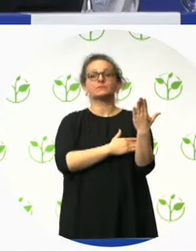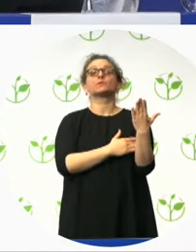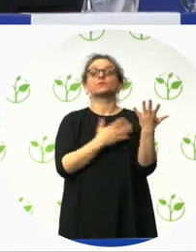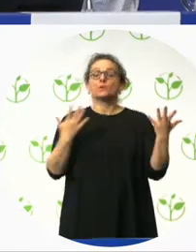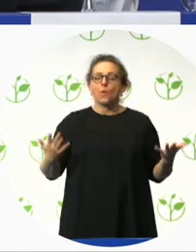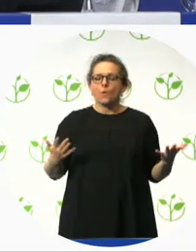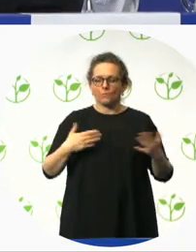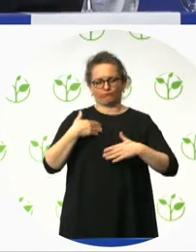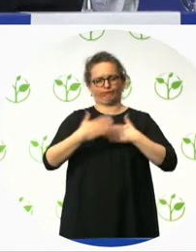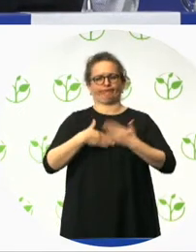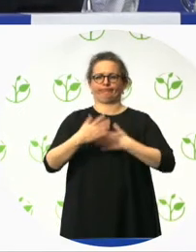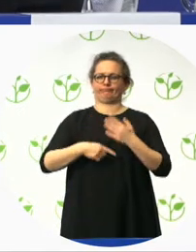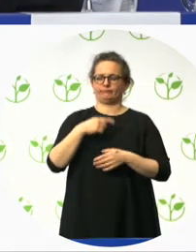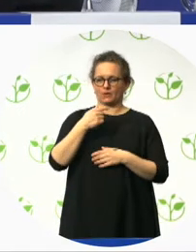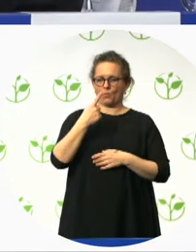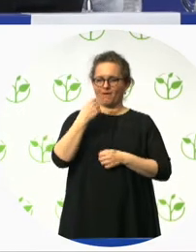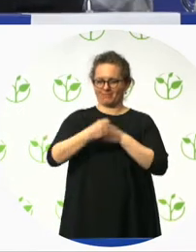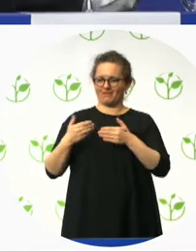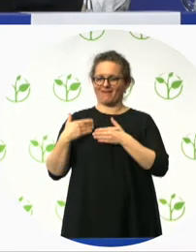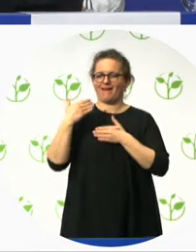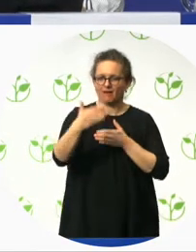go back and validate.